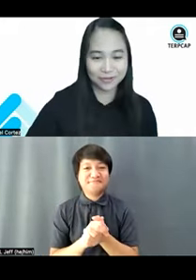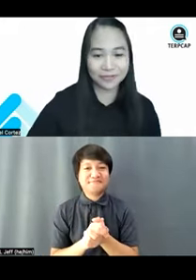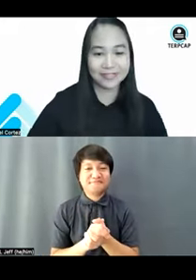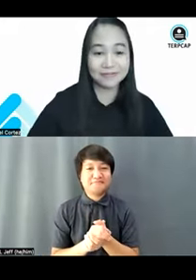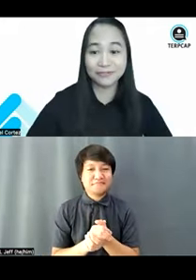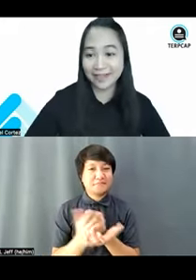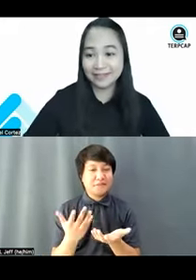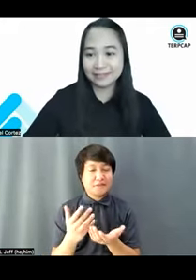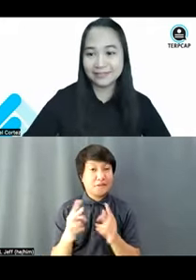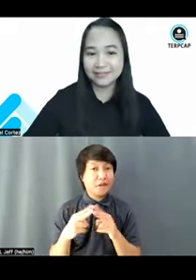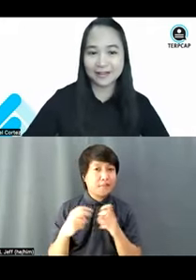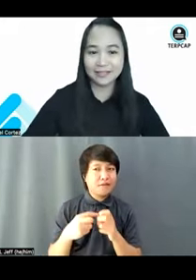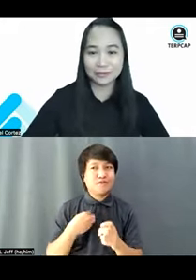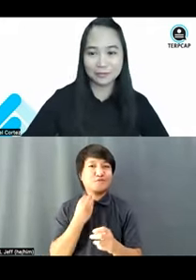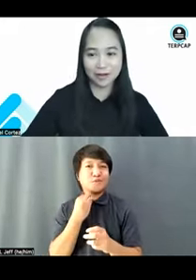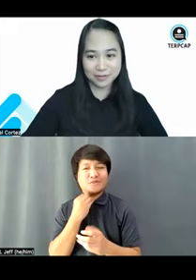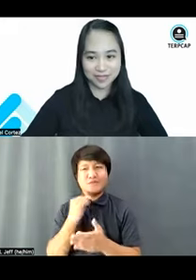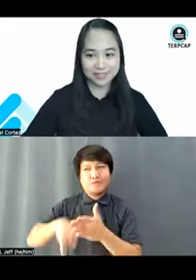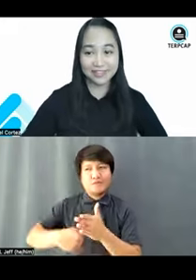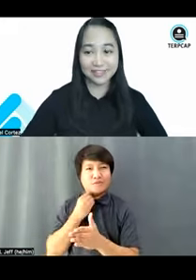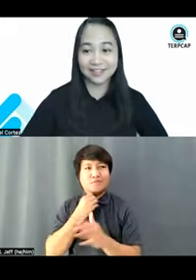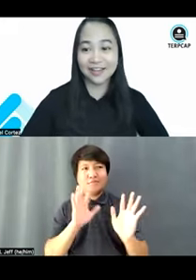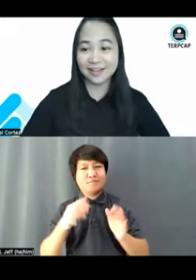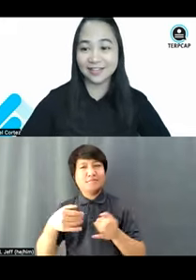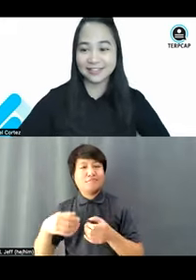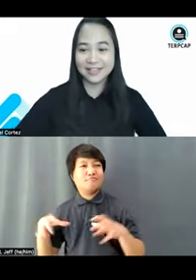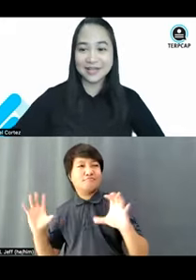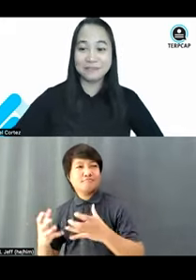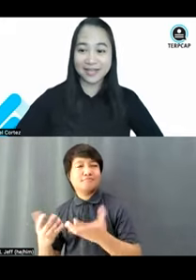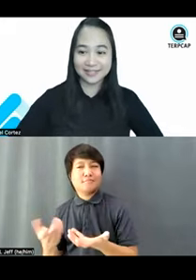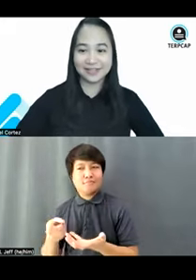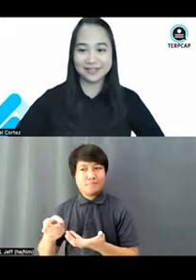as a joke, let's refrain, right? Maybe you're mental, right?